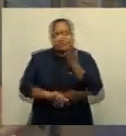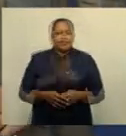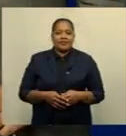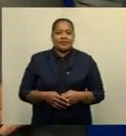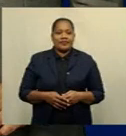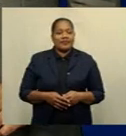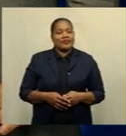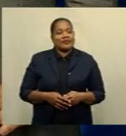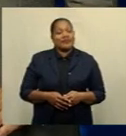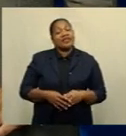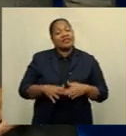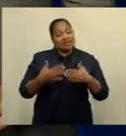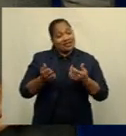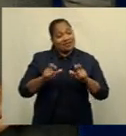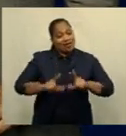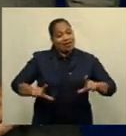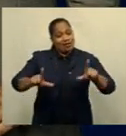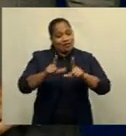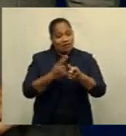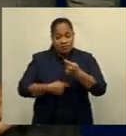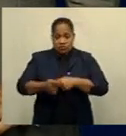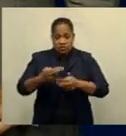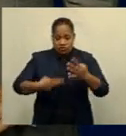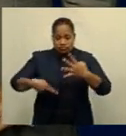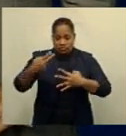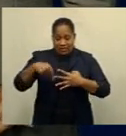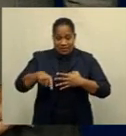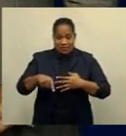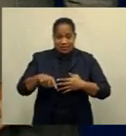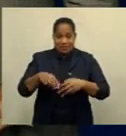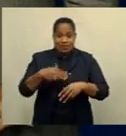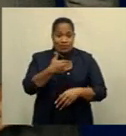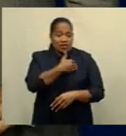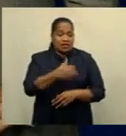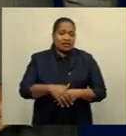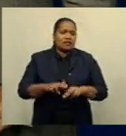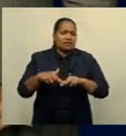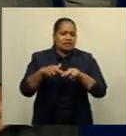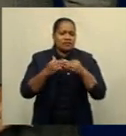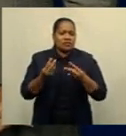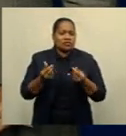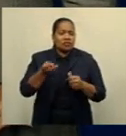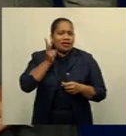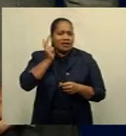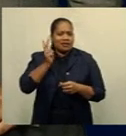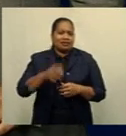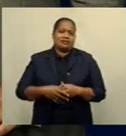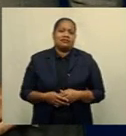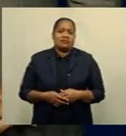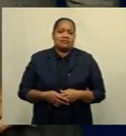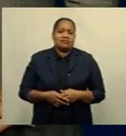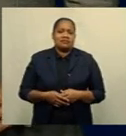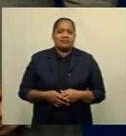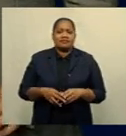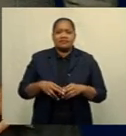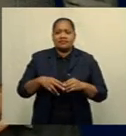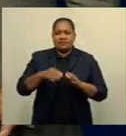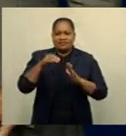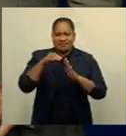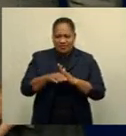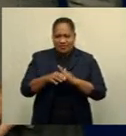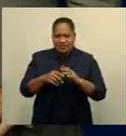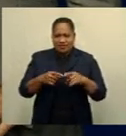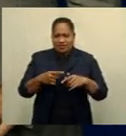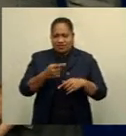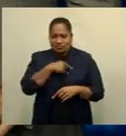FPC News. Here are the local exchange rates. said early this morning, the Fiji dollar was again down against the Chinese one, the U.S. dollar